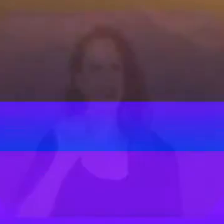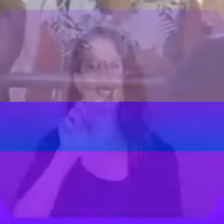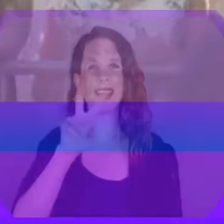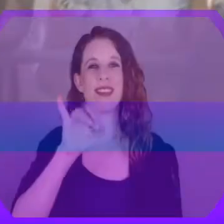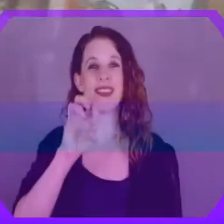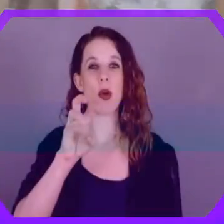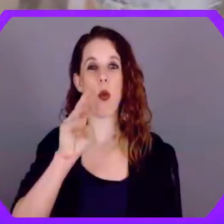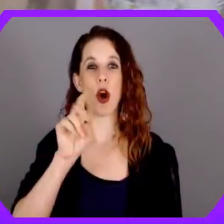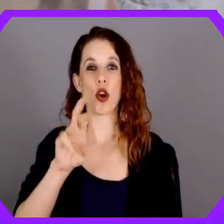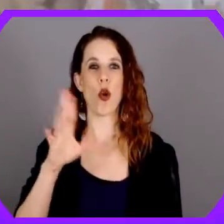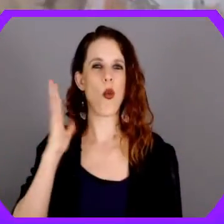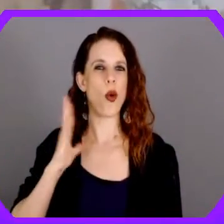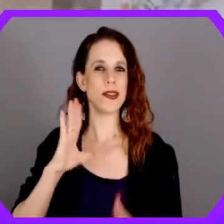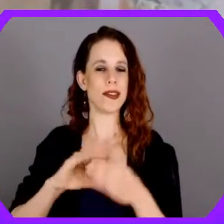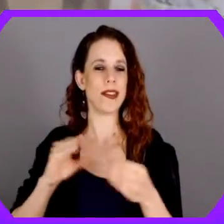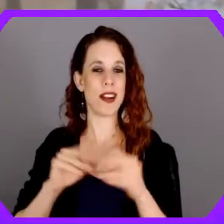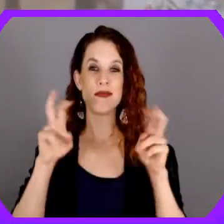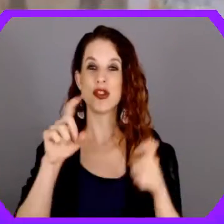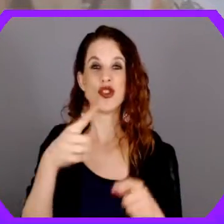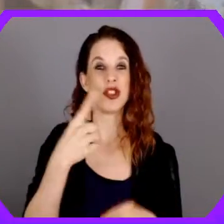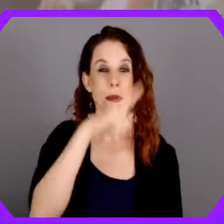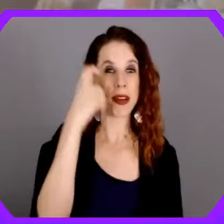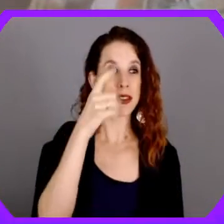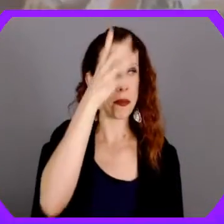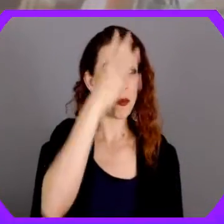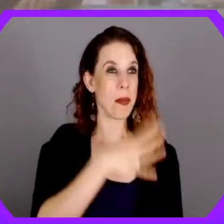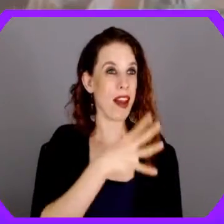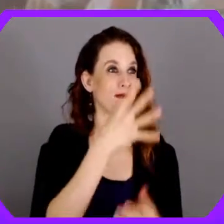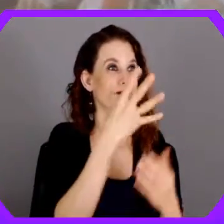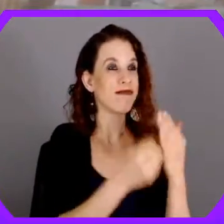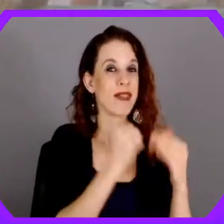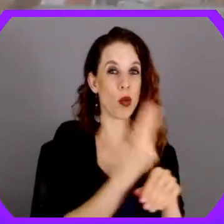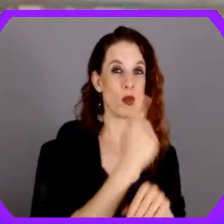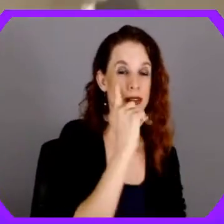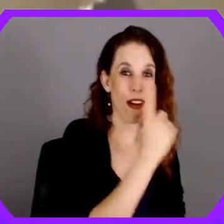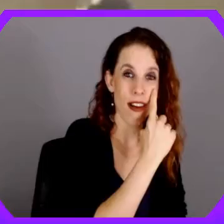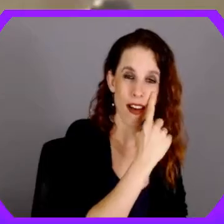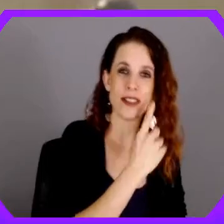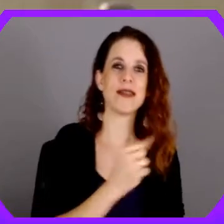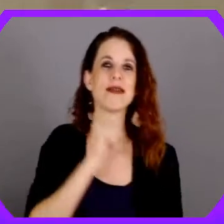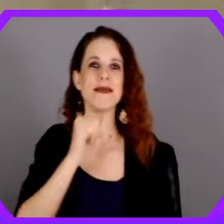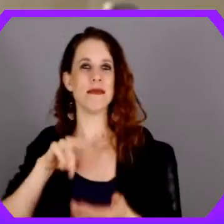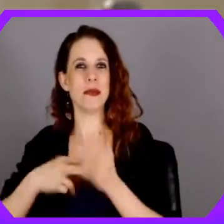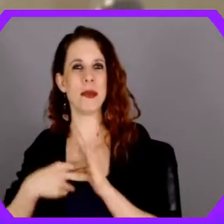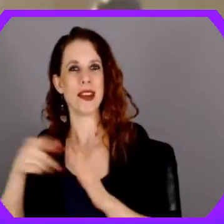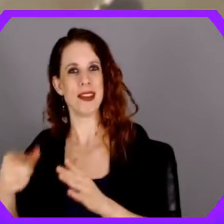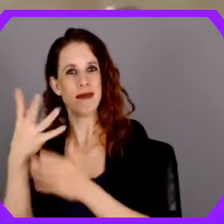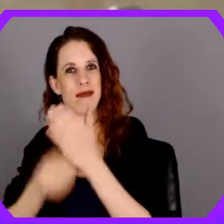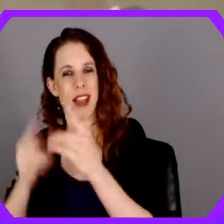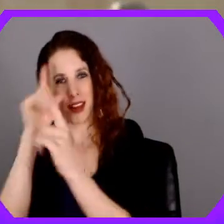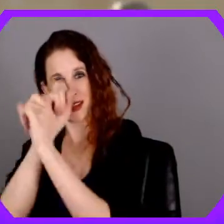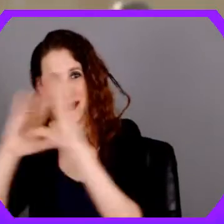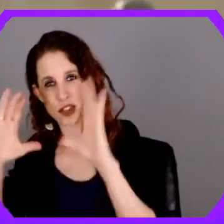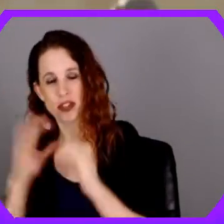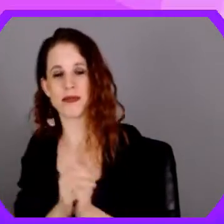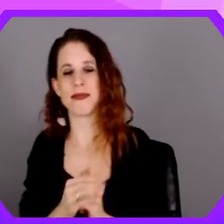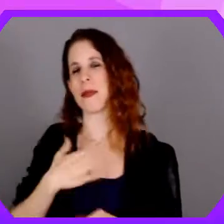Stevie Wonder once said, just because a man lacks the use of his eyes, doesn't mean he lacks vision.